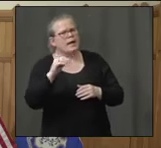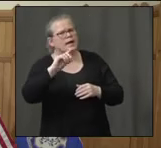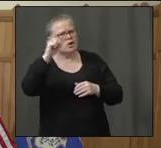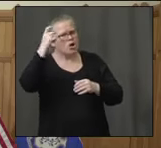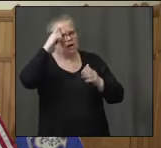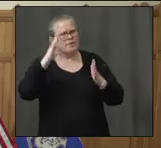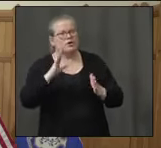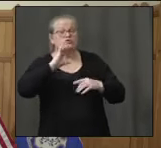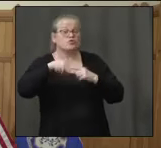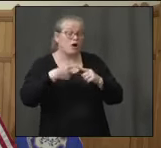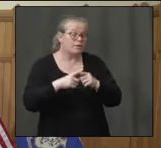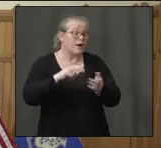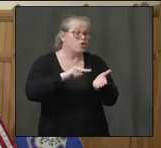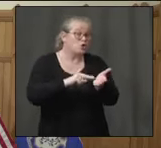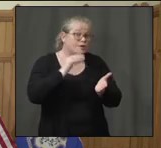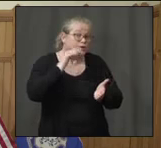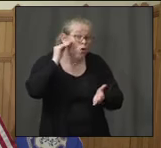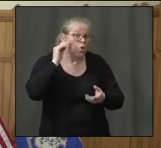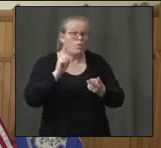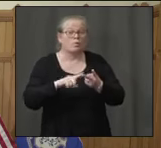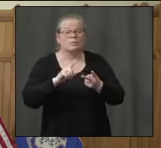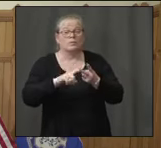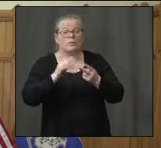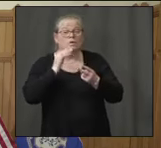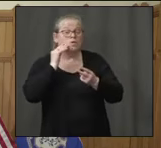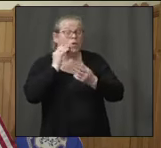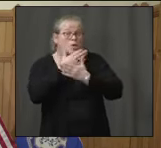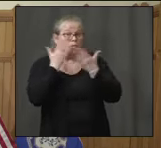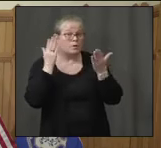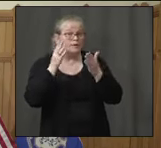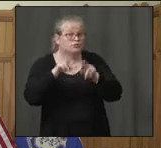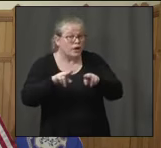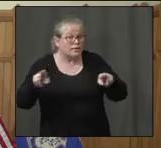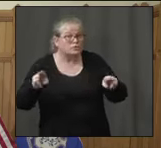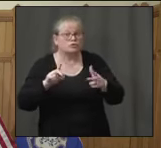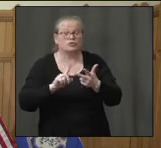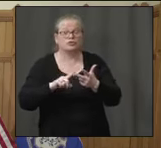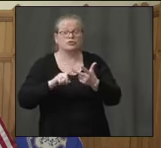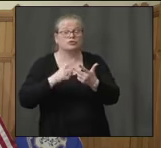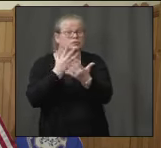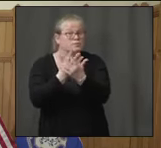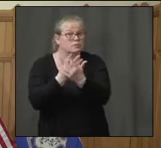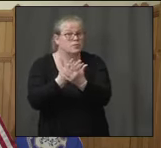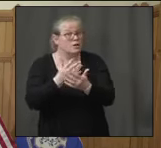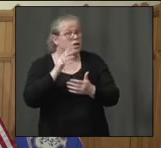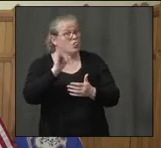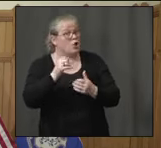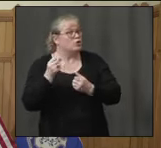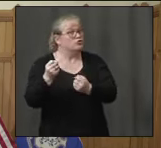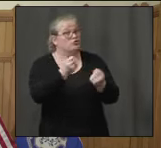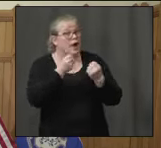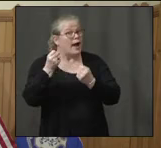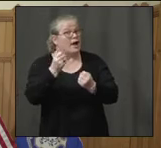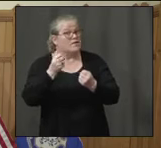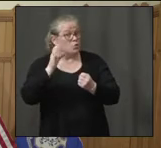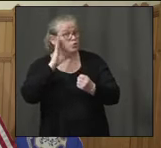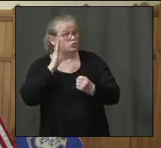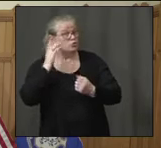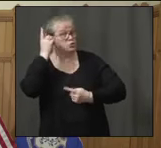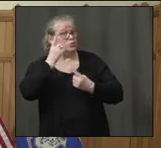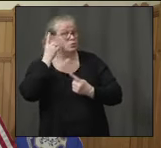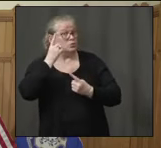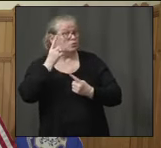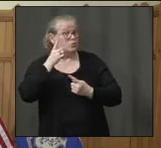homeless shelters, correctional facilities. Would you consider taking these mobile facilities to specific urban communities that are being